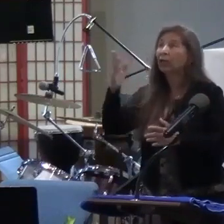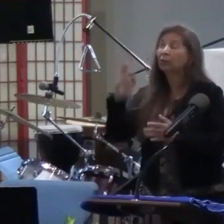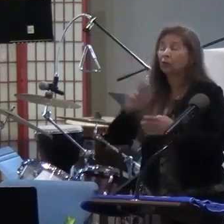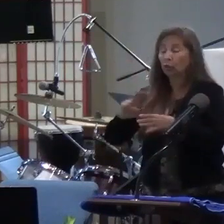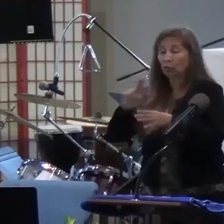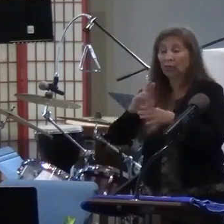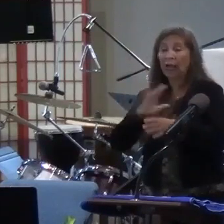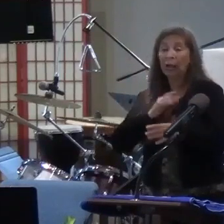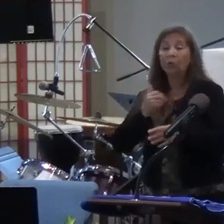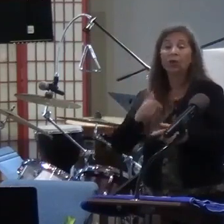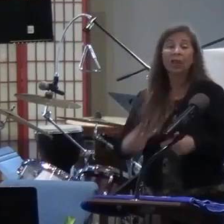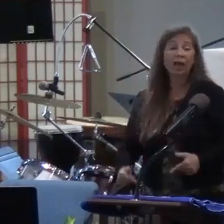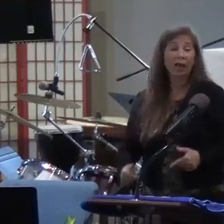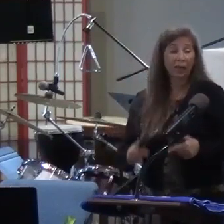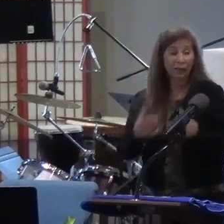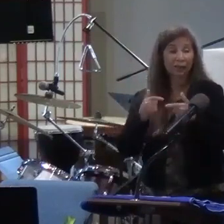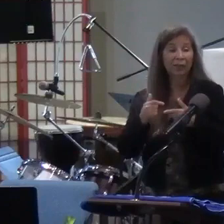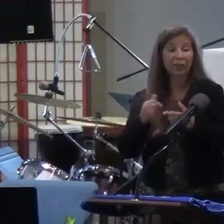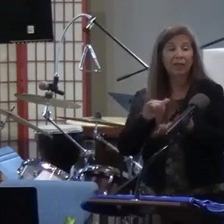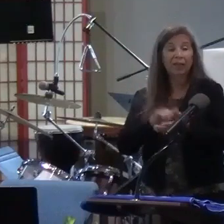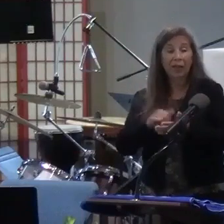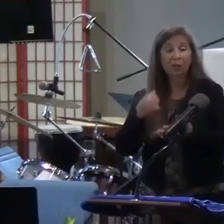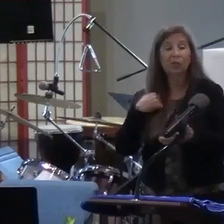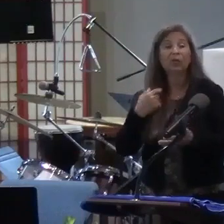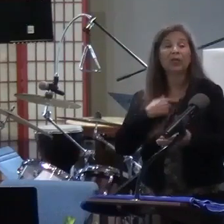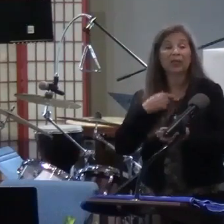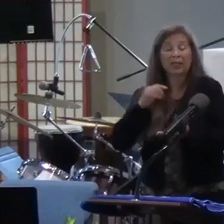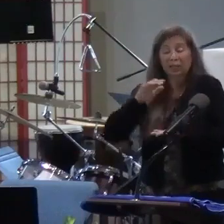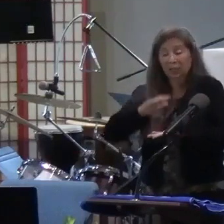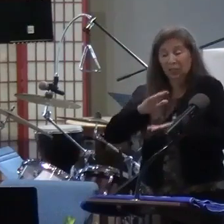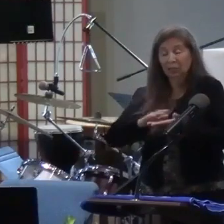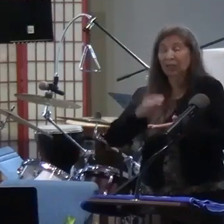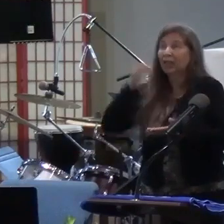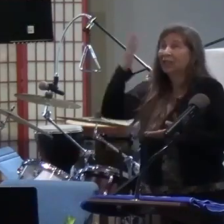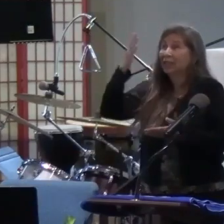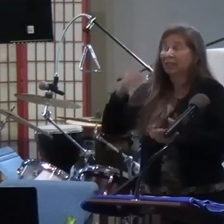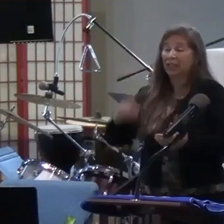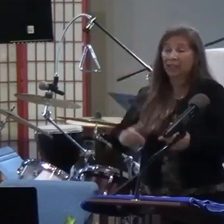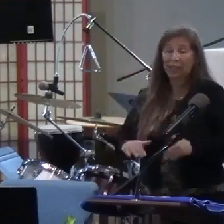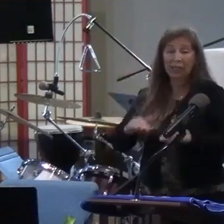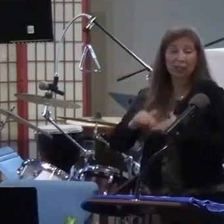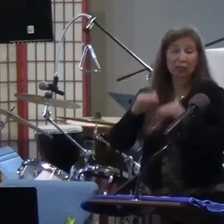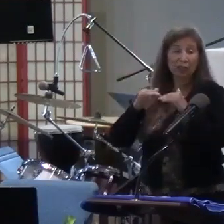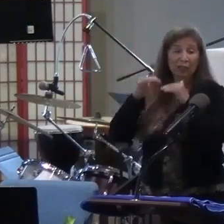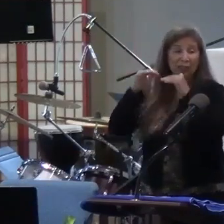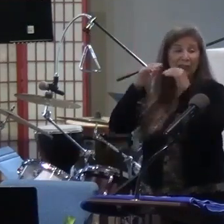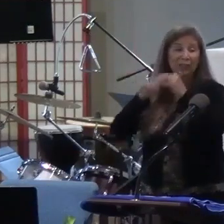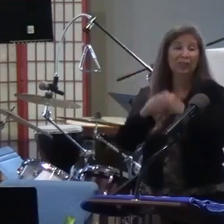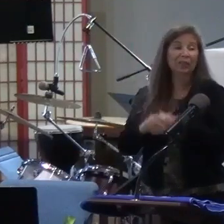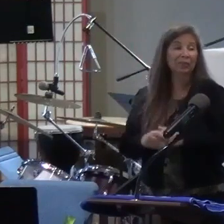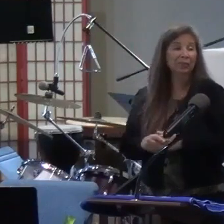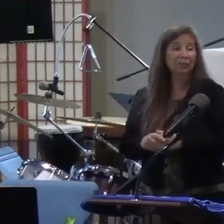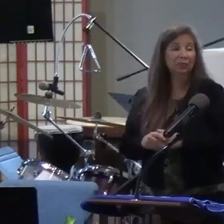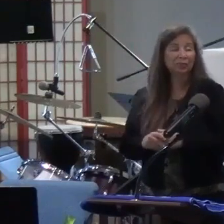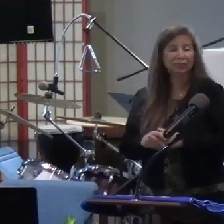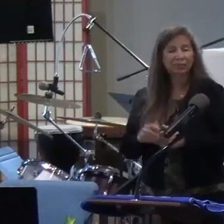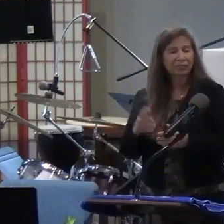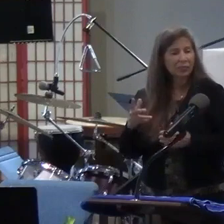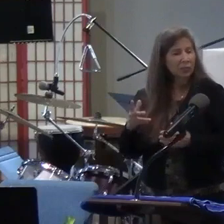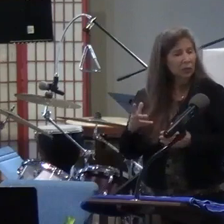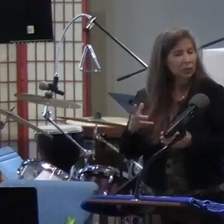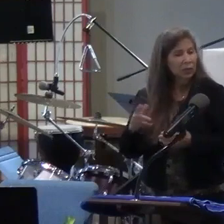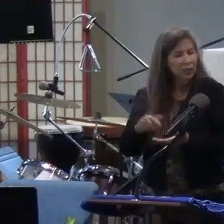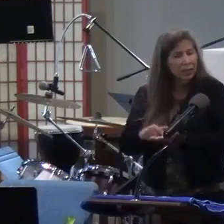in a way that we decrease and he increases. I don't mean to come up. Well, actually, I guess I do come up.